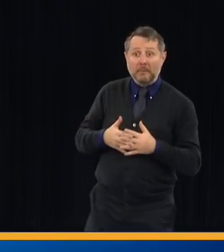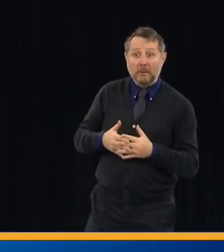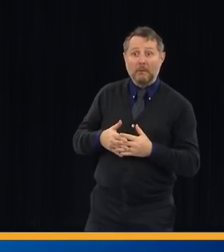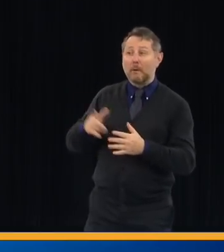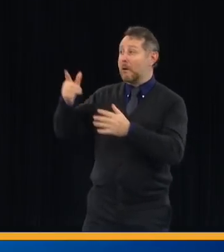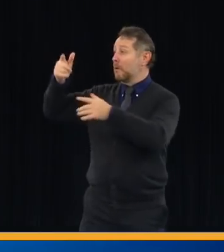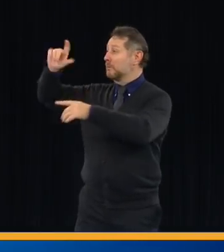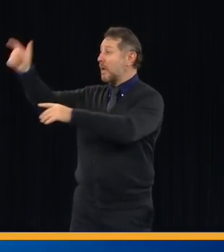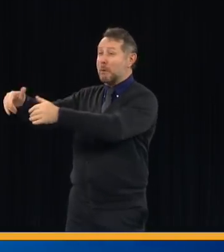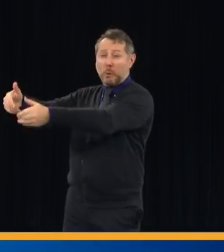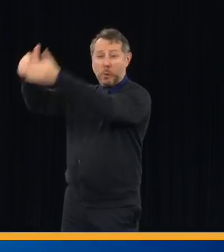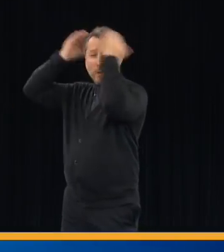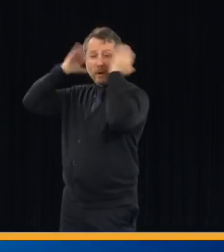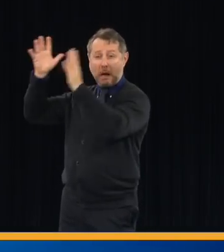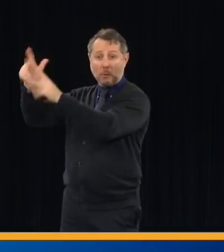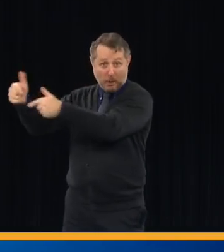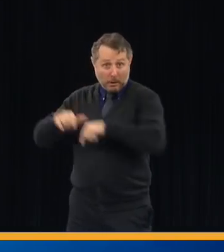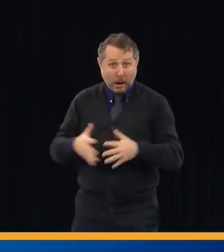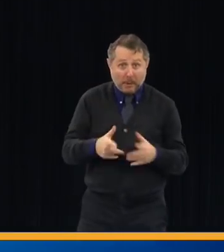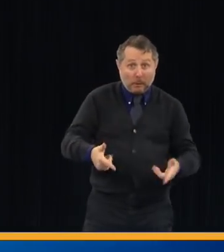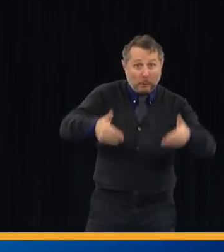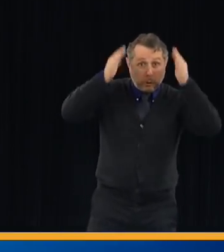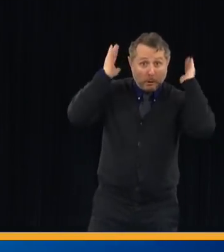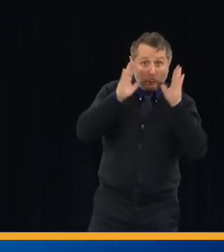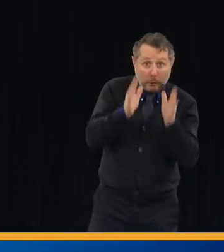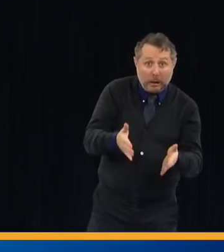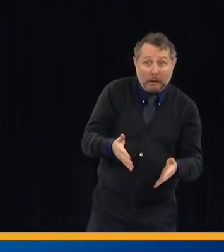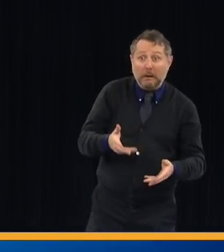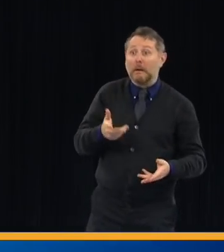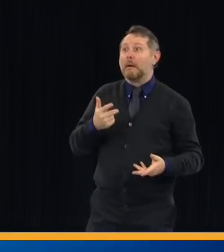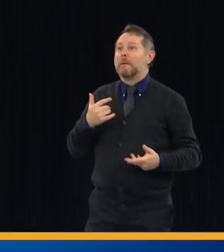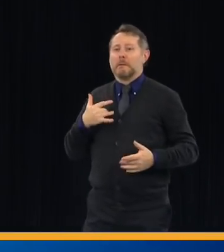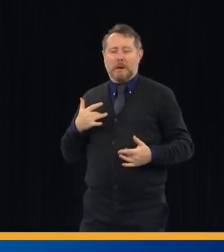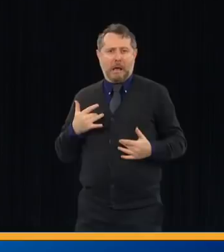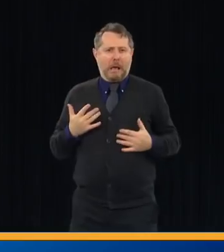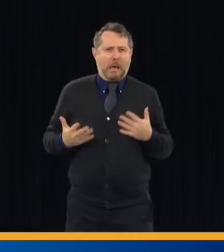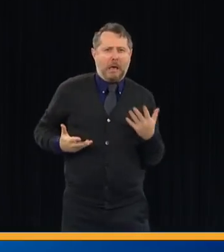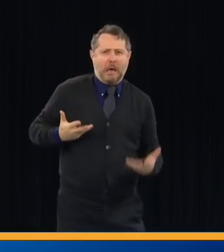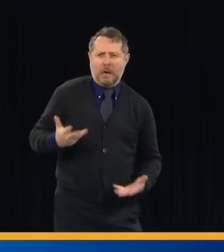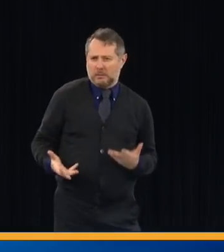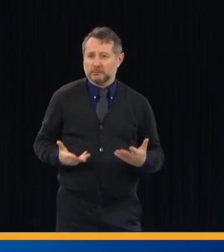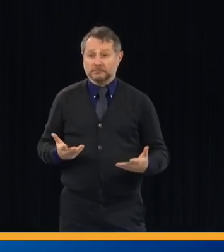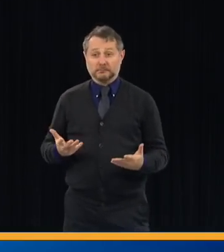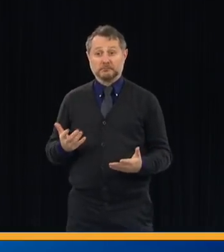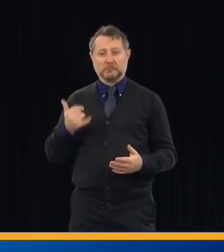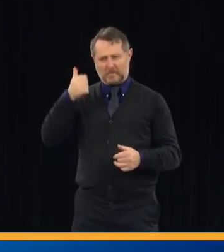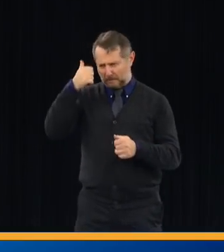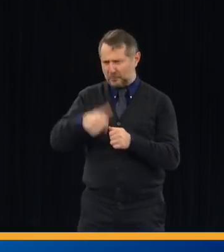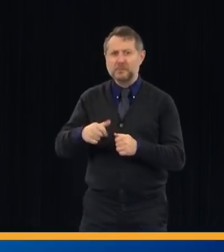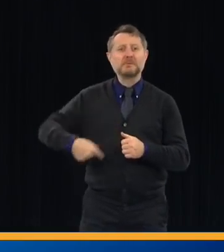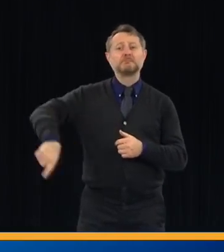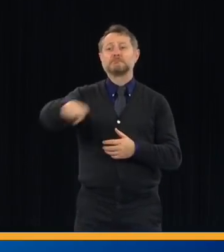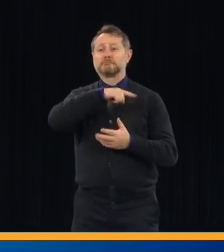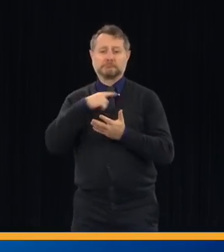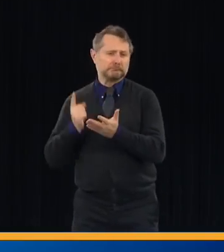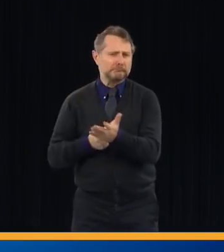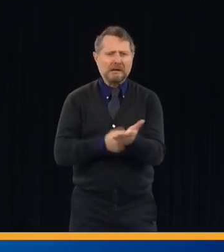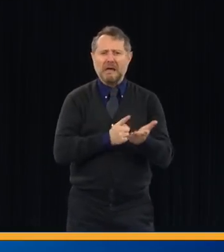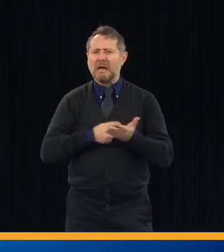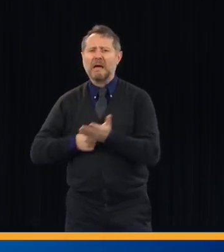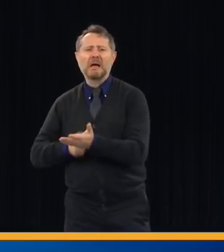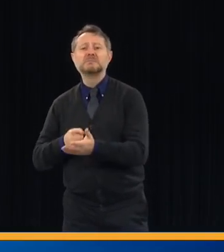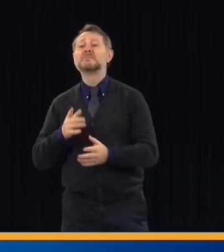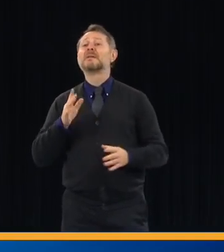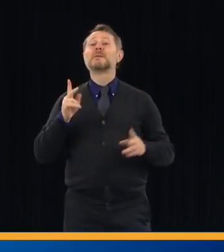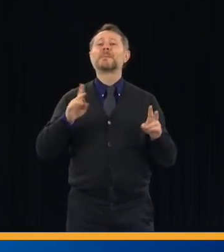and it could happen here. That was dark. A number of conversations I had with people who lost their father, their